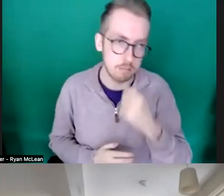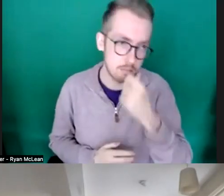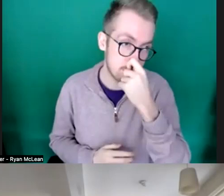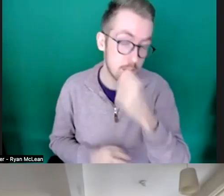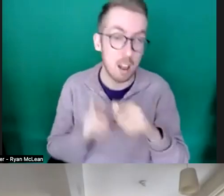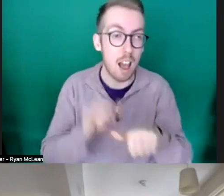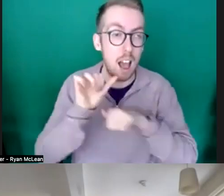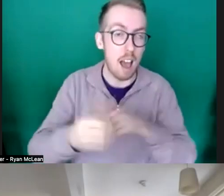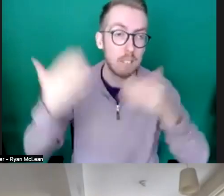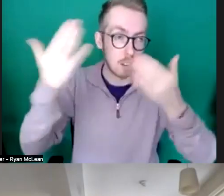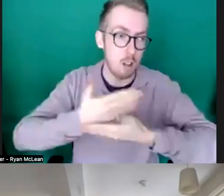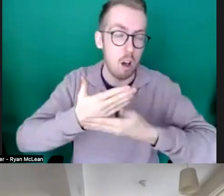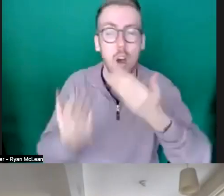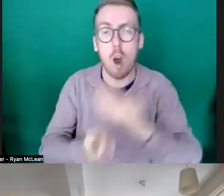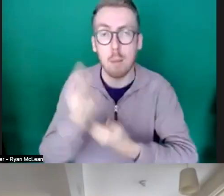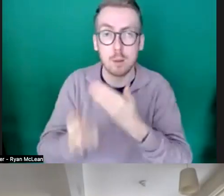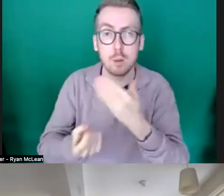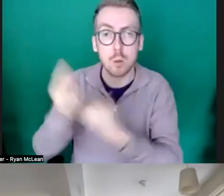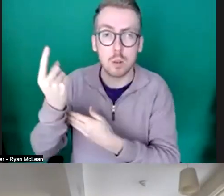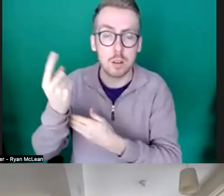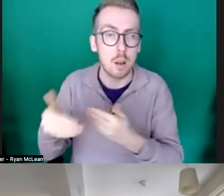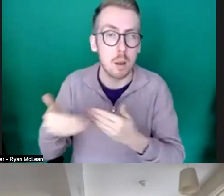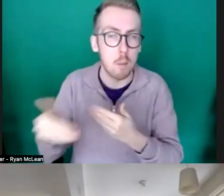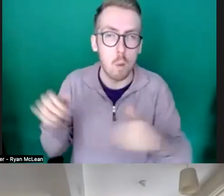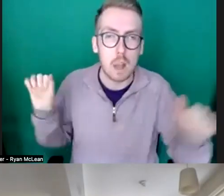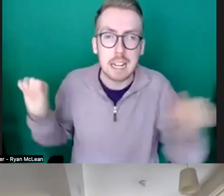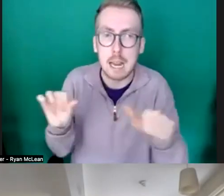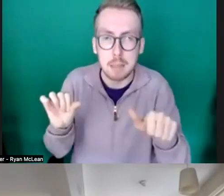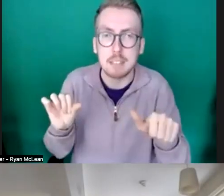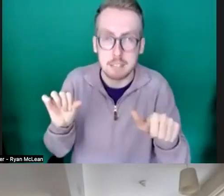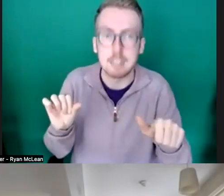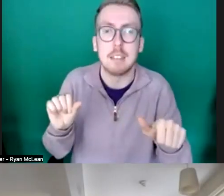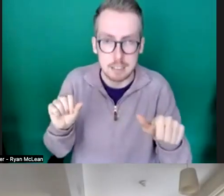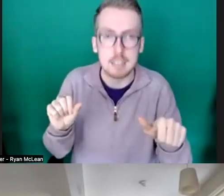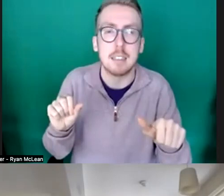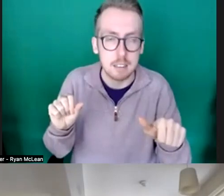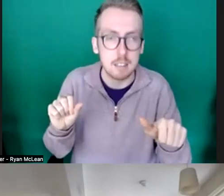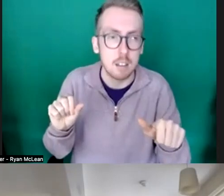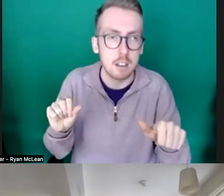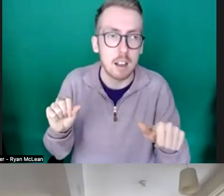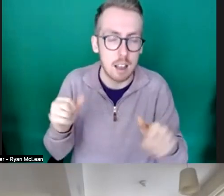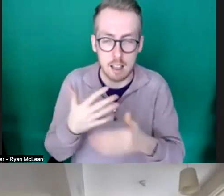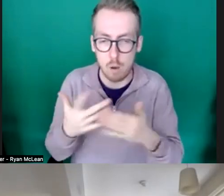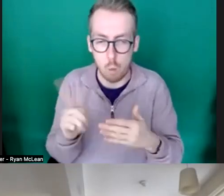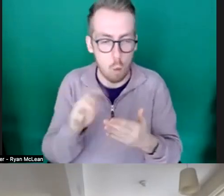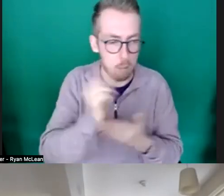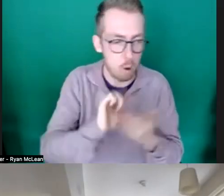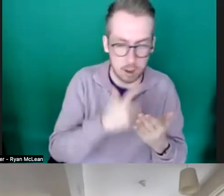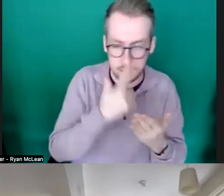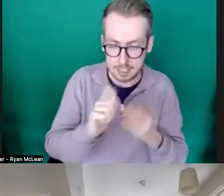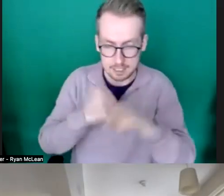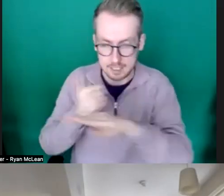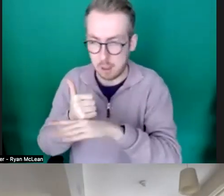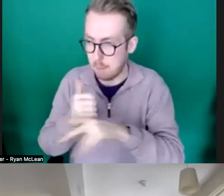dark kind of opportunities are a bit more limited in terms of the the range of kind of programming that you can put on around them